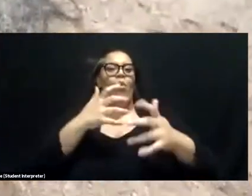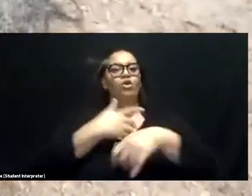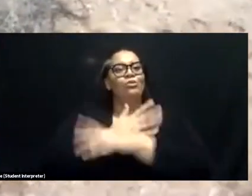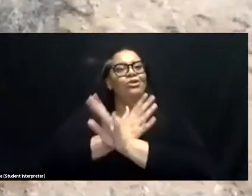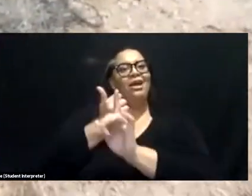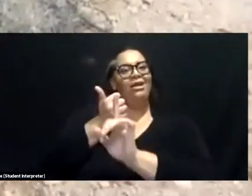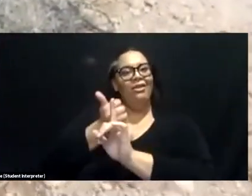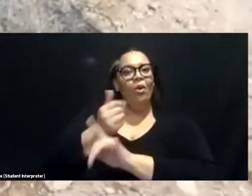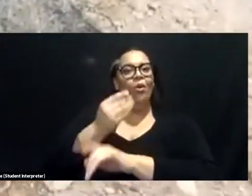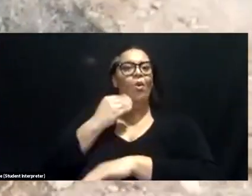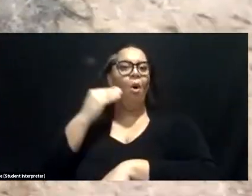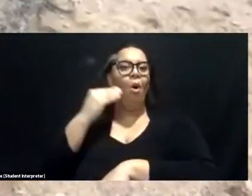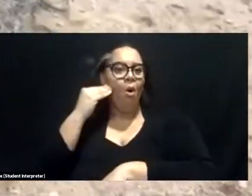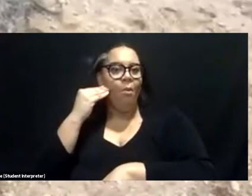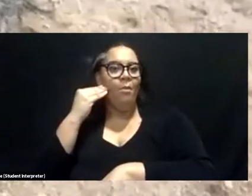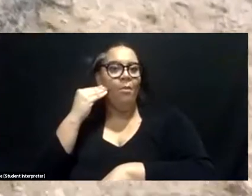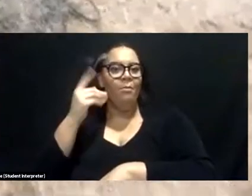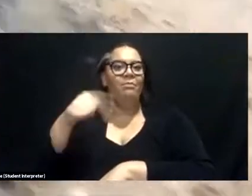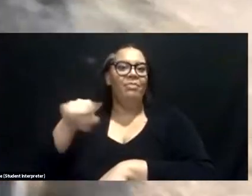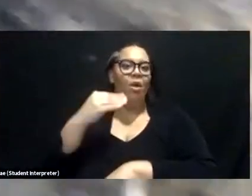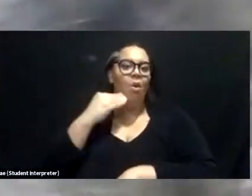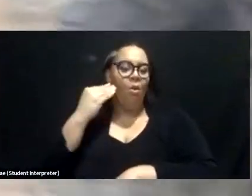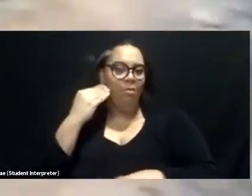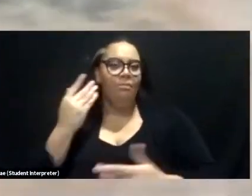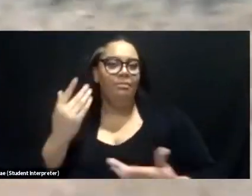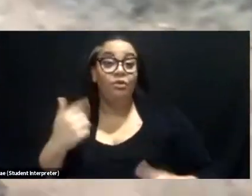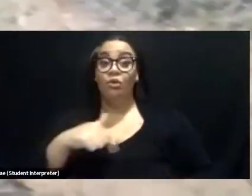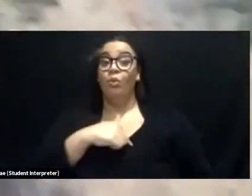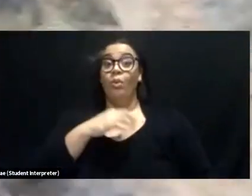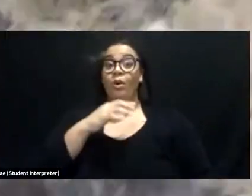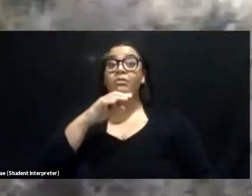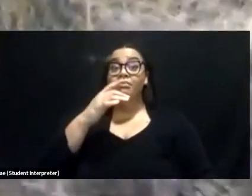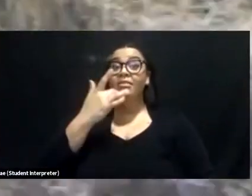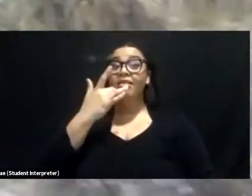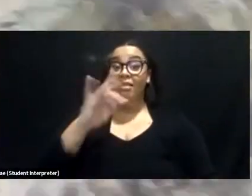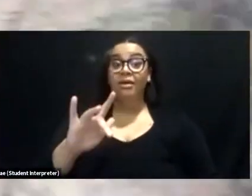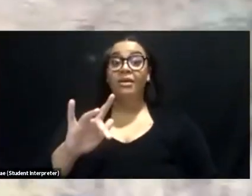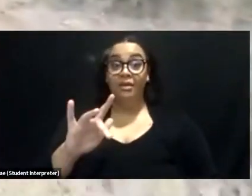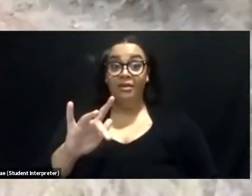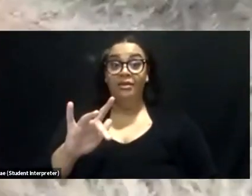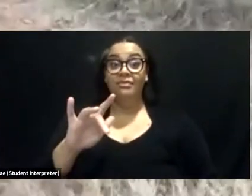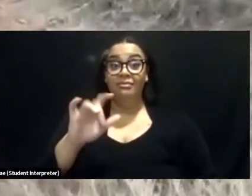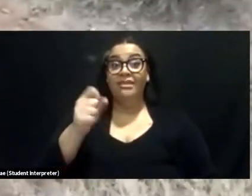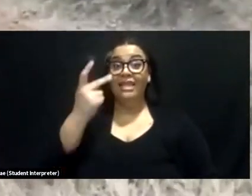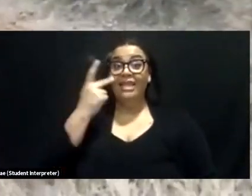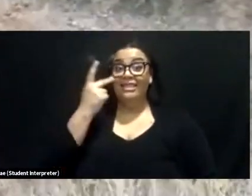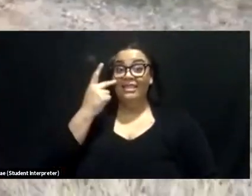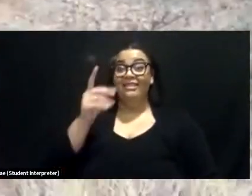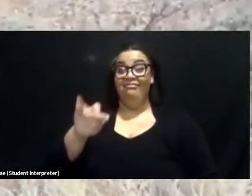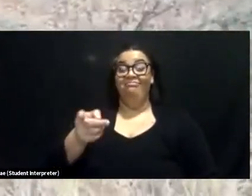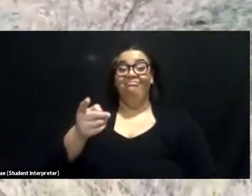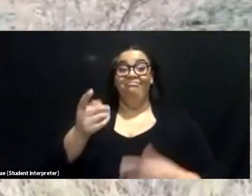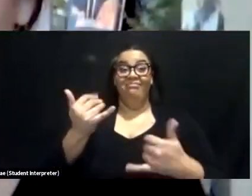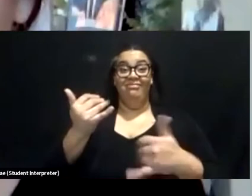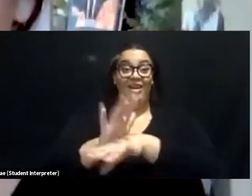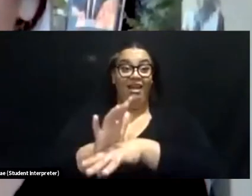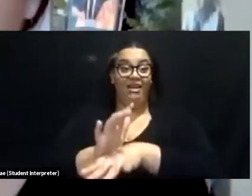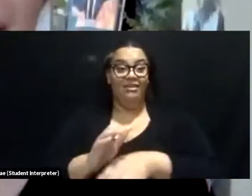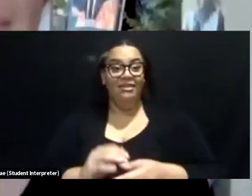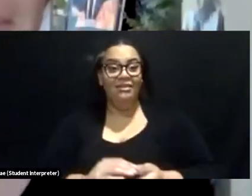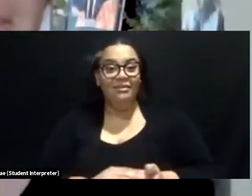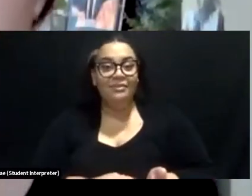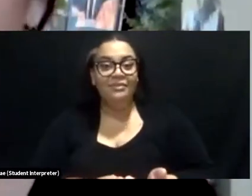it's very lucky that we got to see a fox tonight. They're facing new challenges. Hey, Raina.